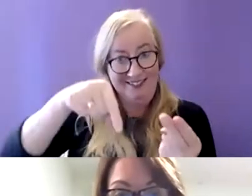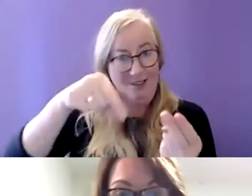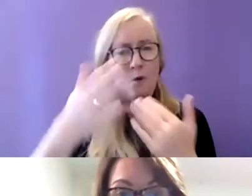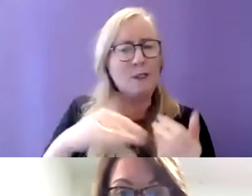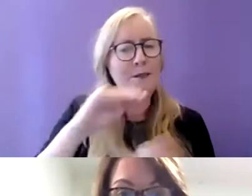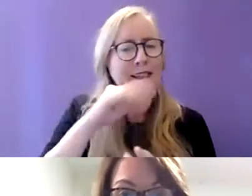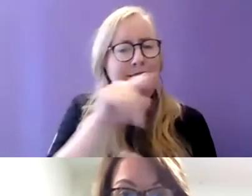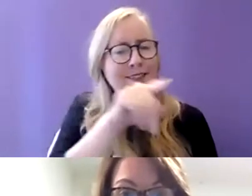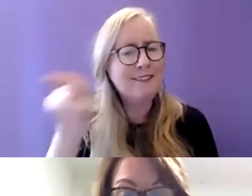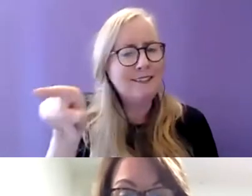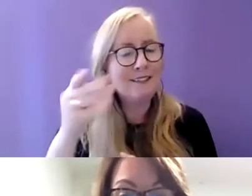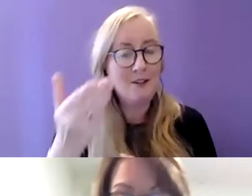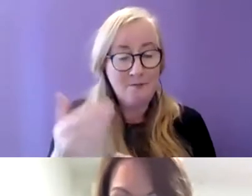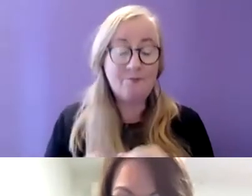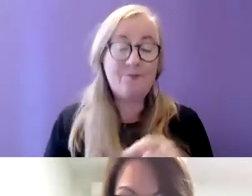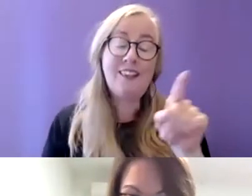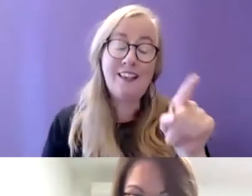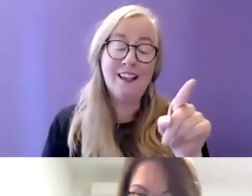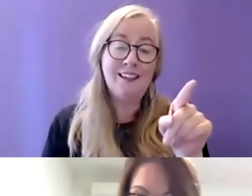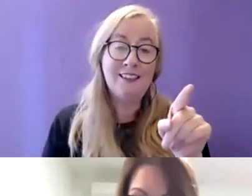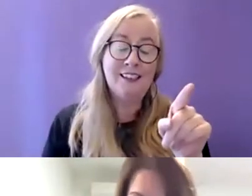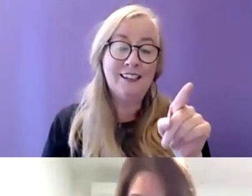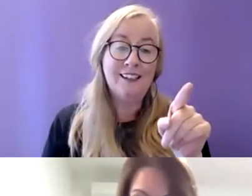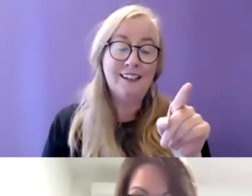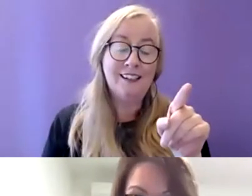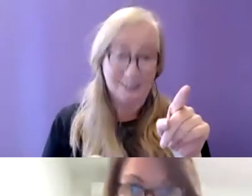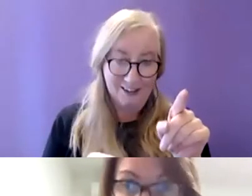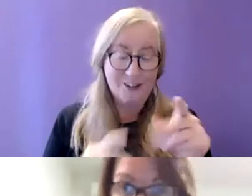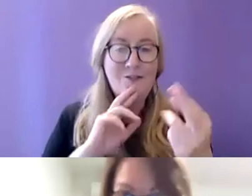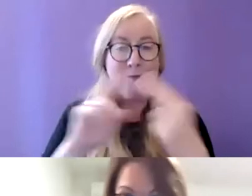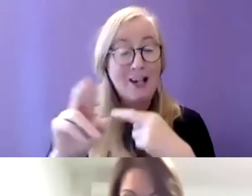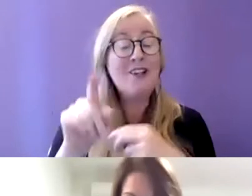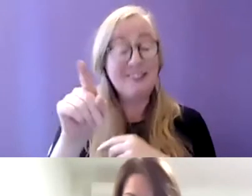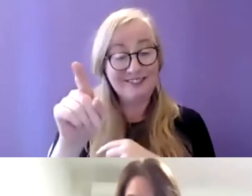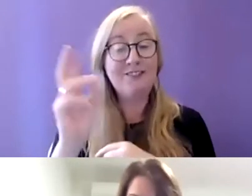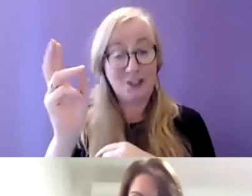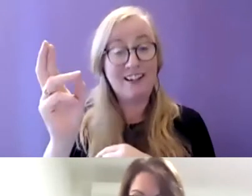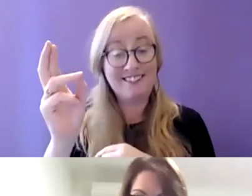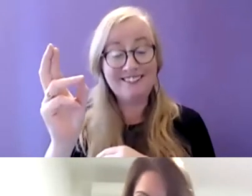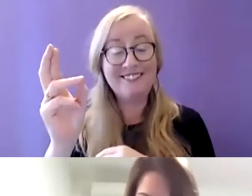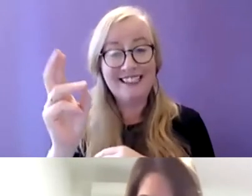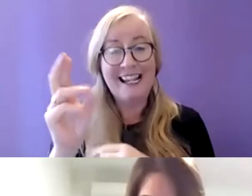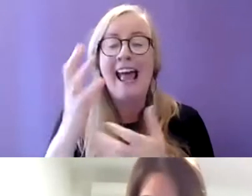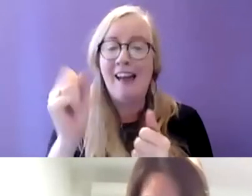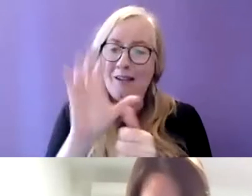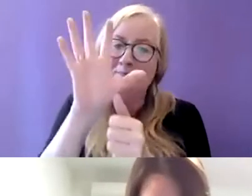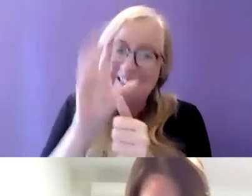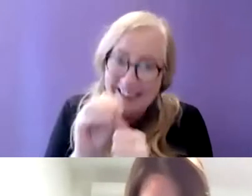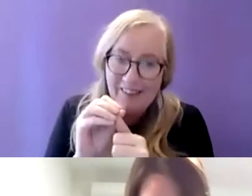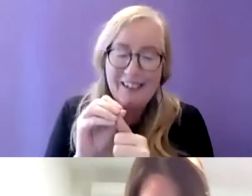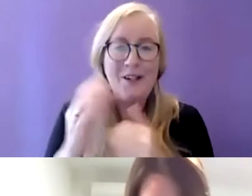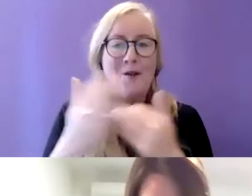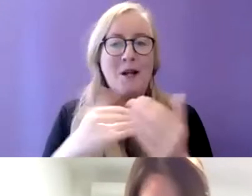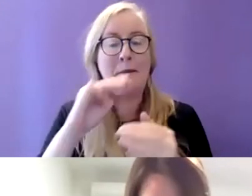I suppose to come back on that initially there is a particular definition of